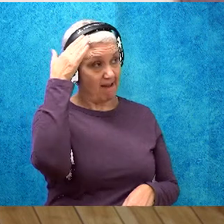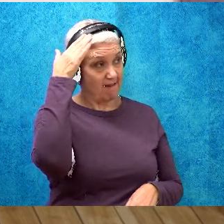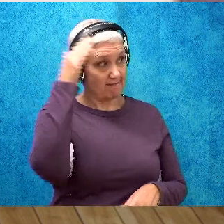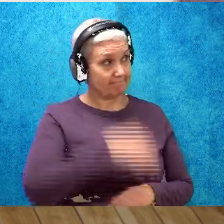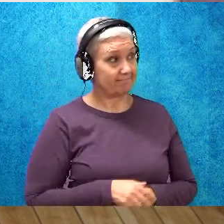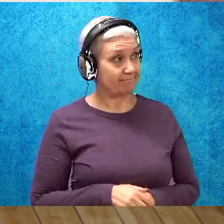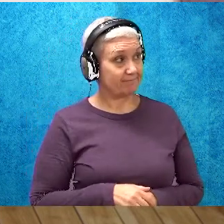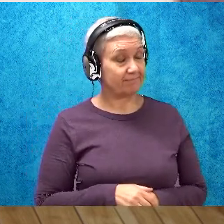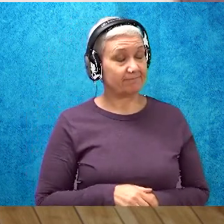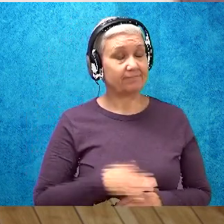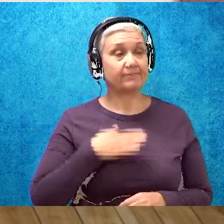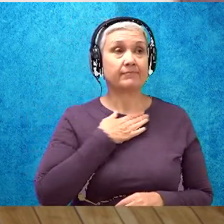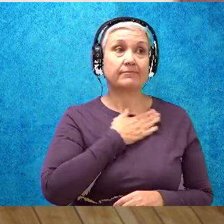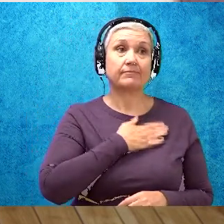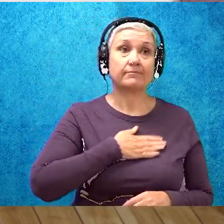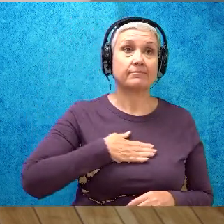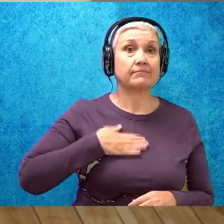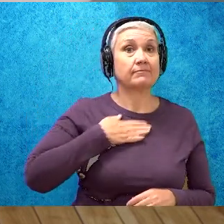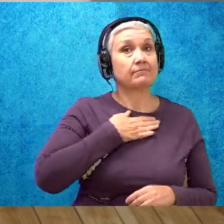Please.